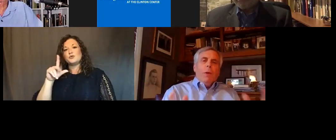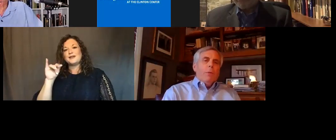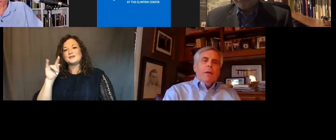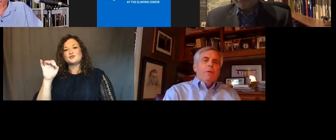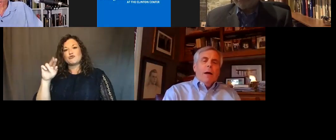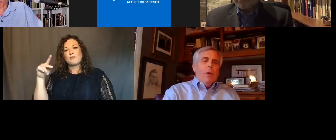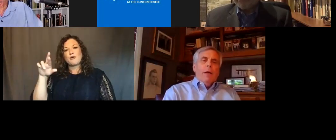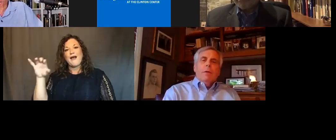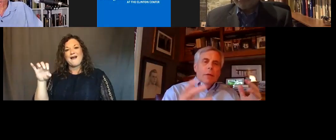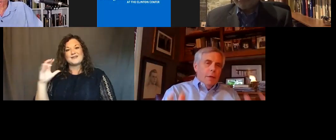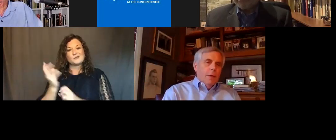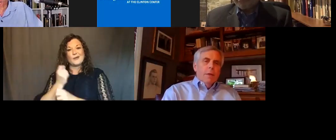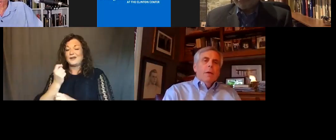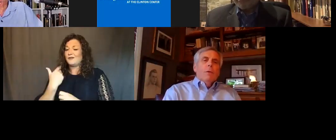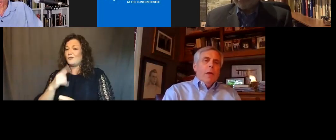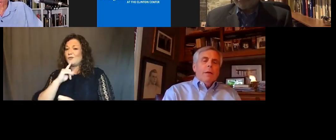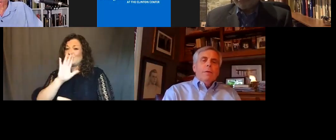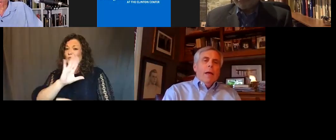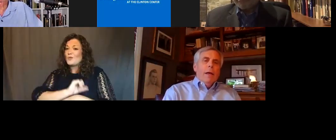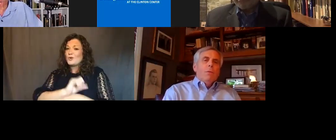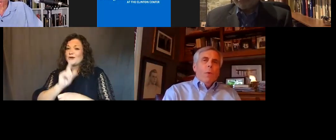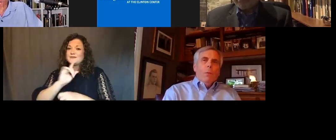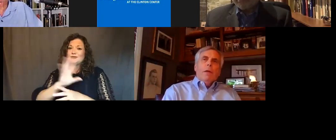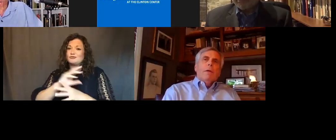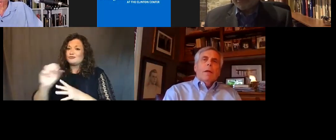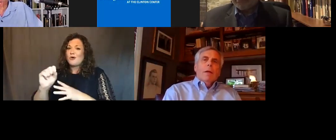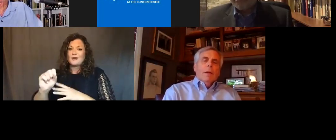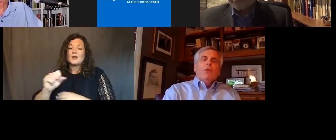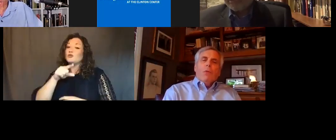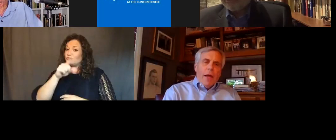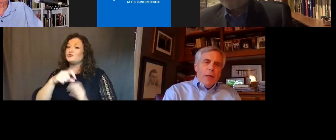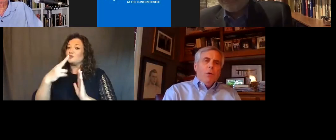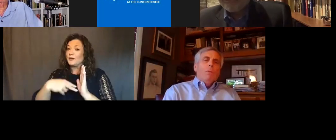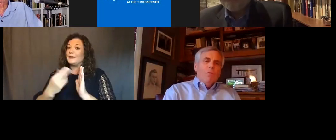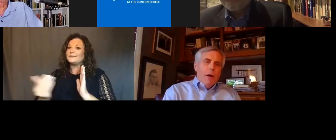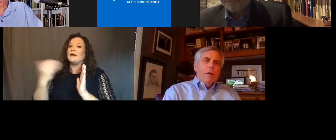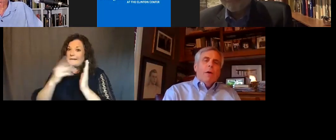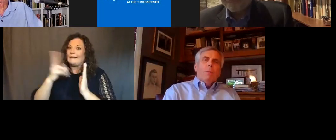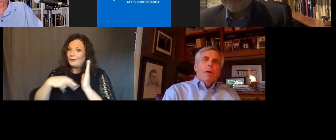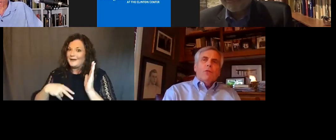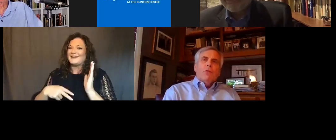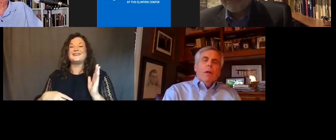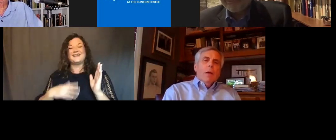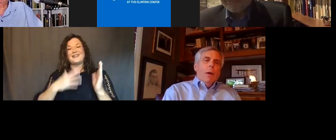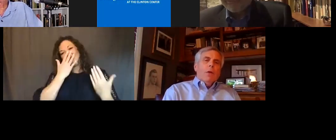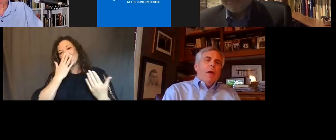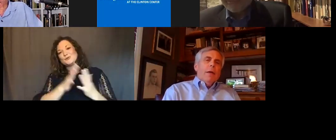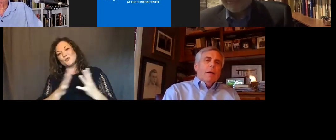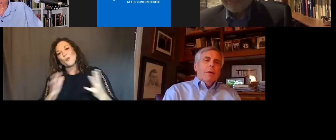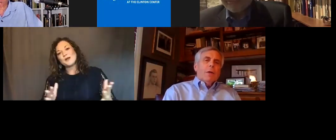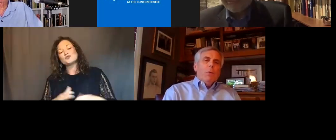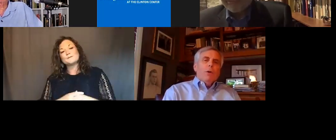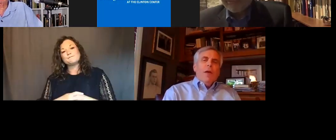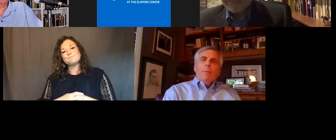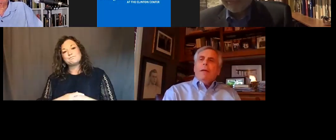And for people that have not read it, read it and reread it. So thank you very, very much. I want to